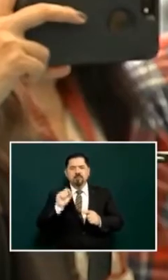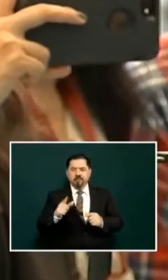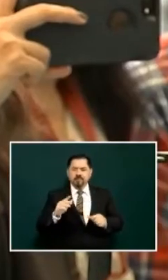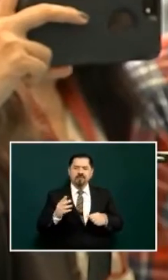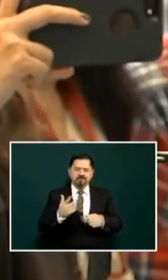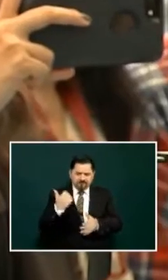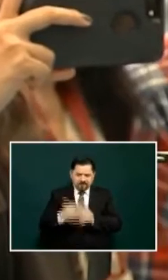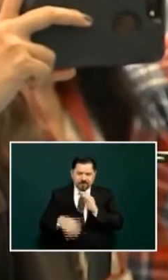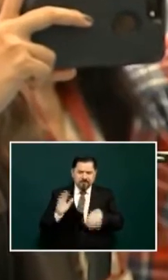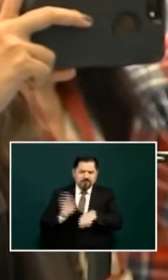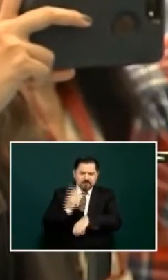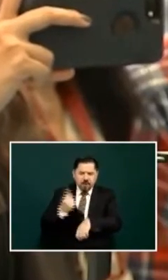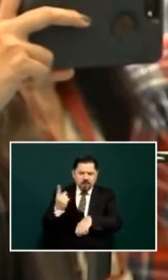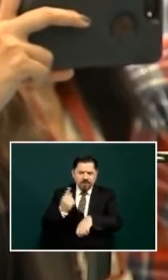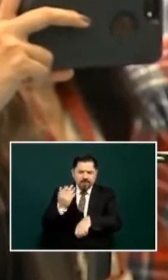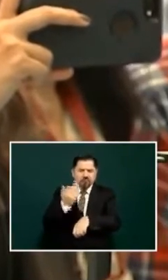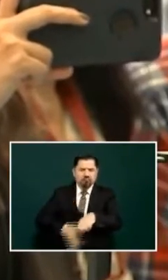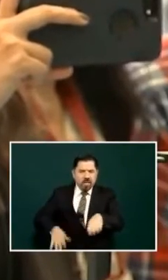with conduction